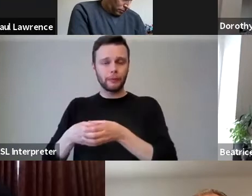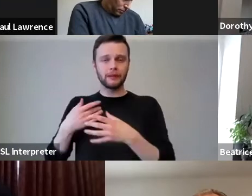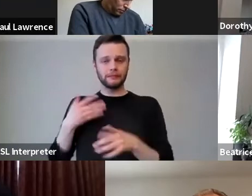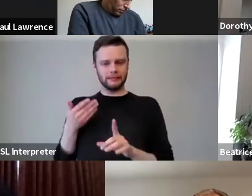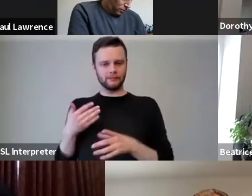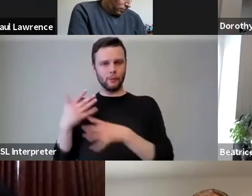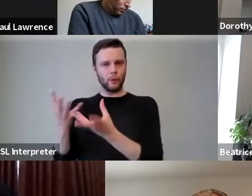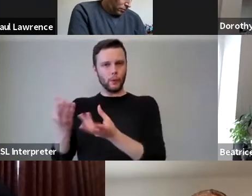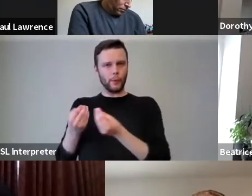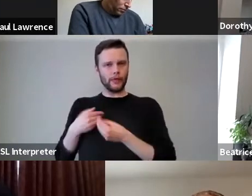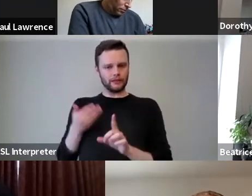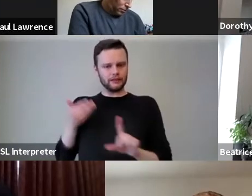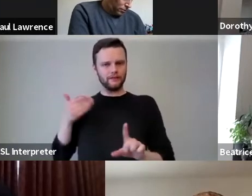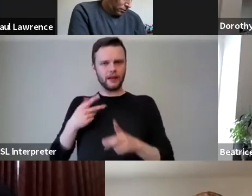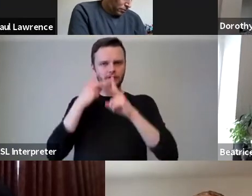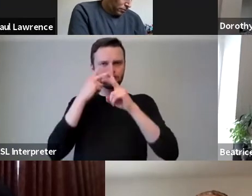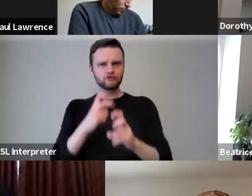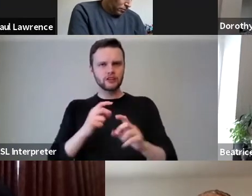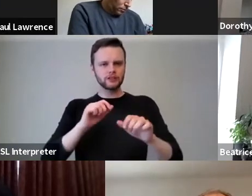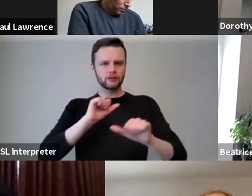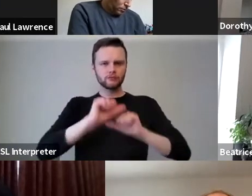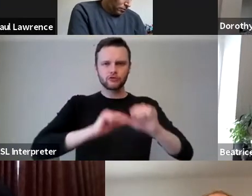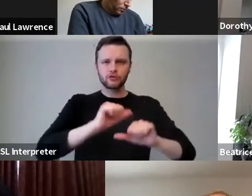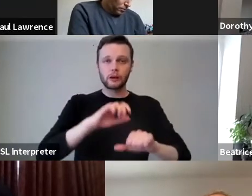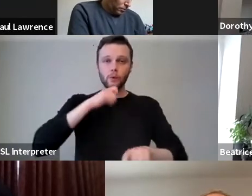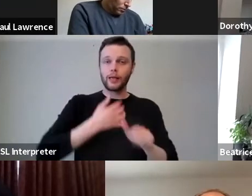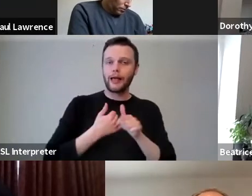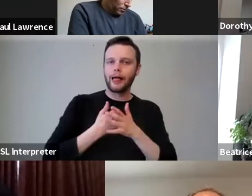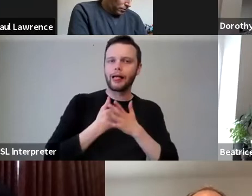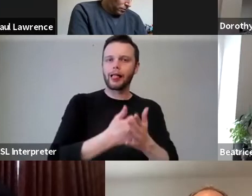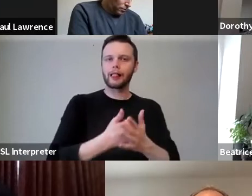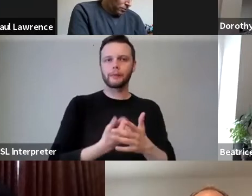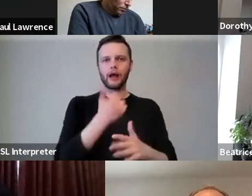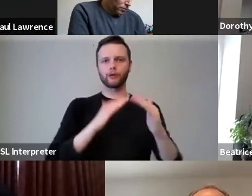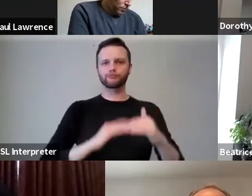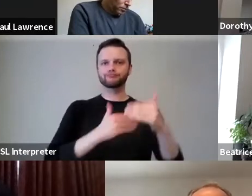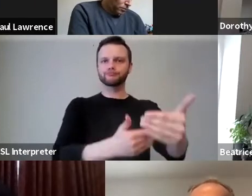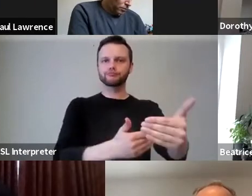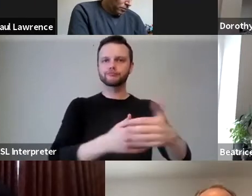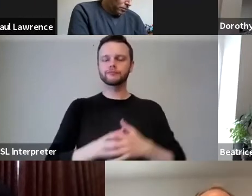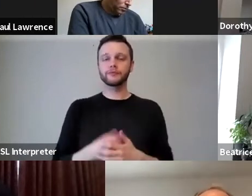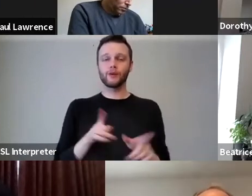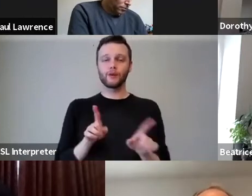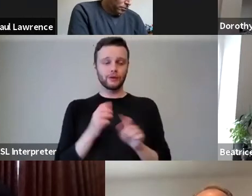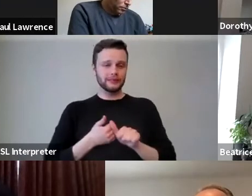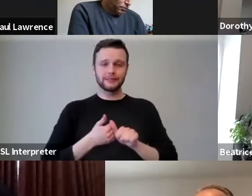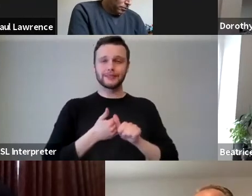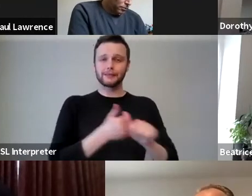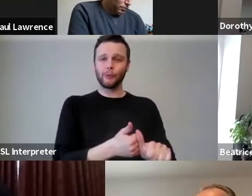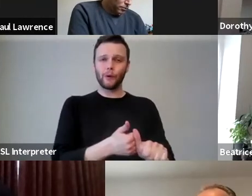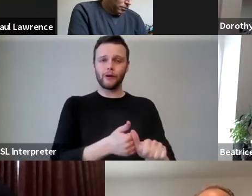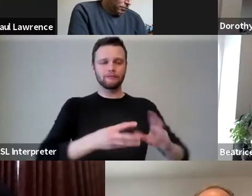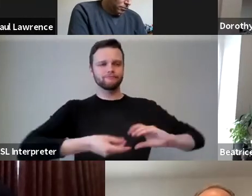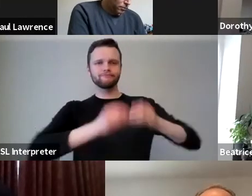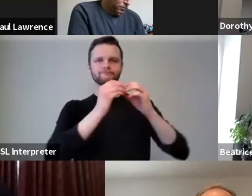what research programmes are going to actually help us find that way forward and support the innovation and creativity